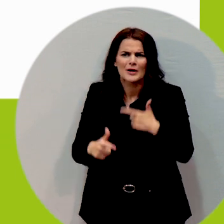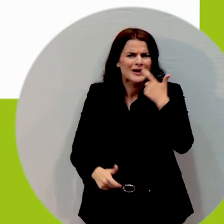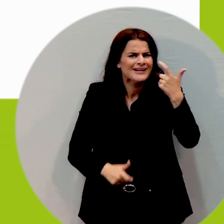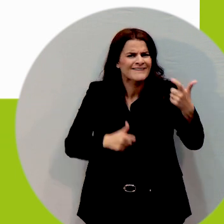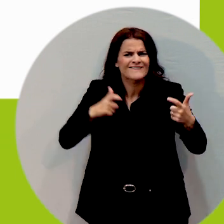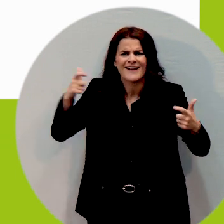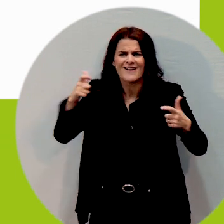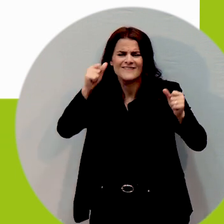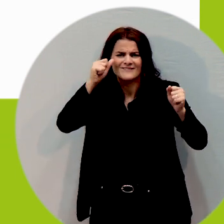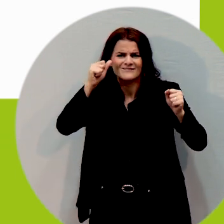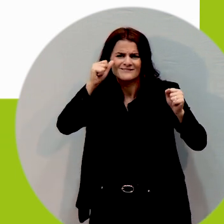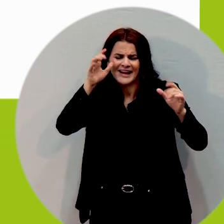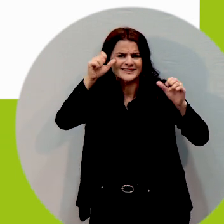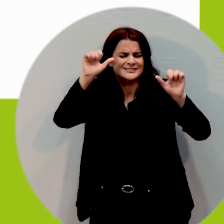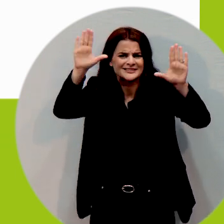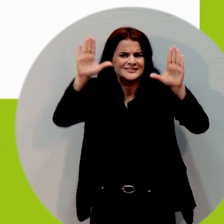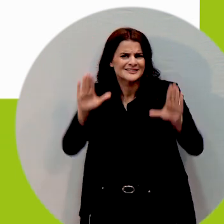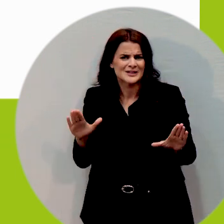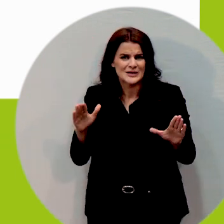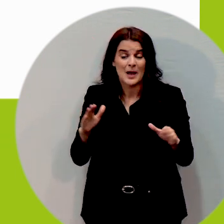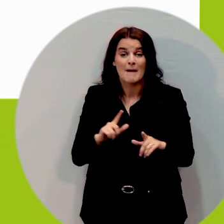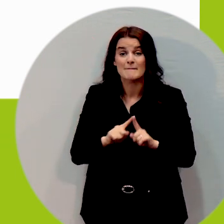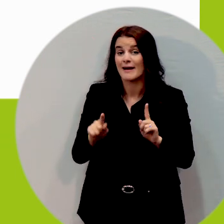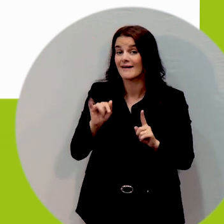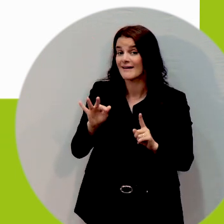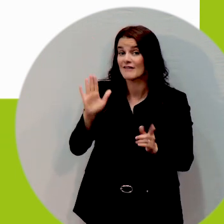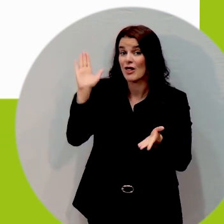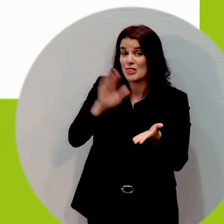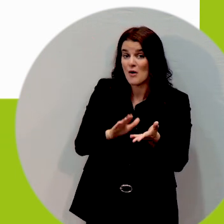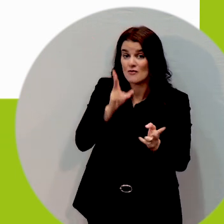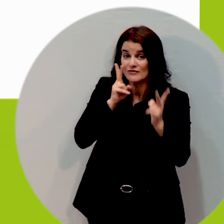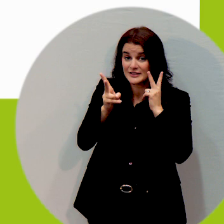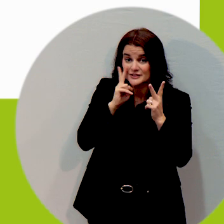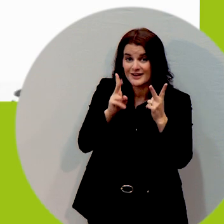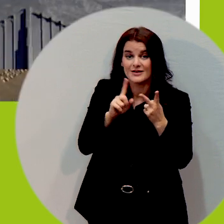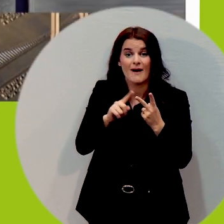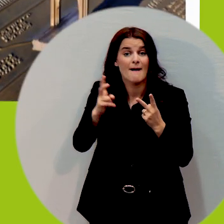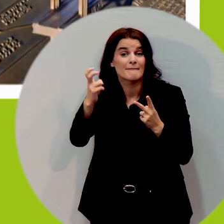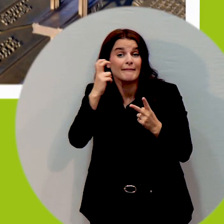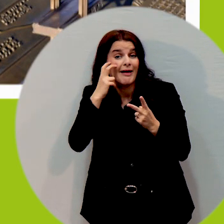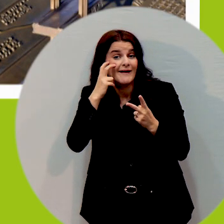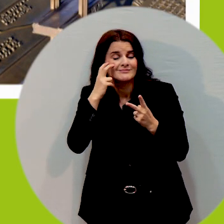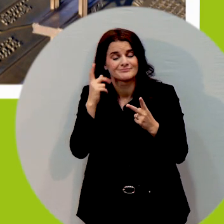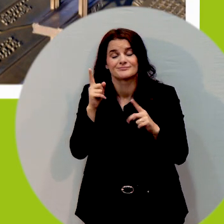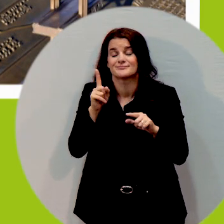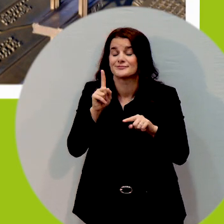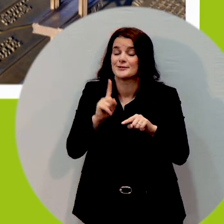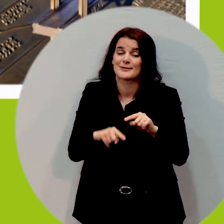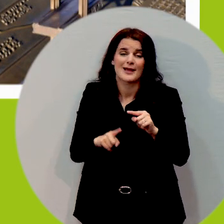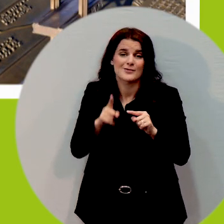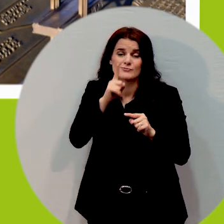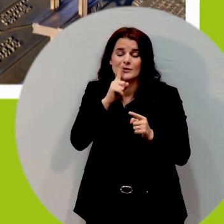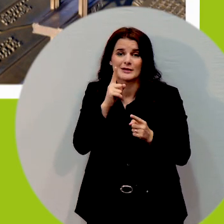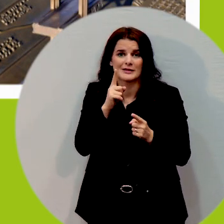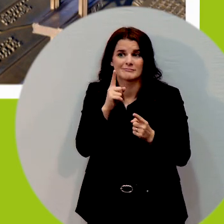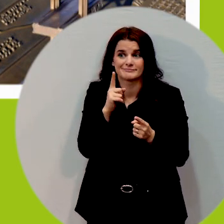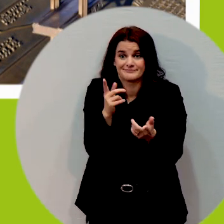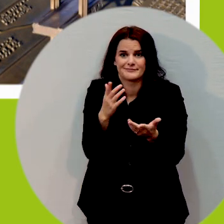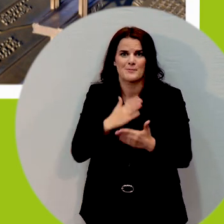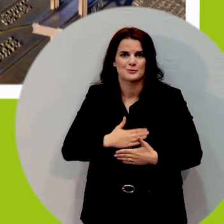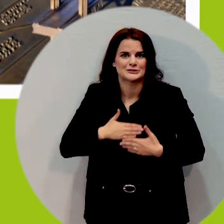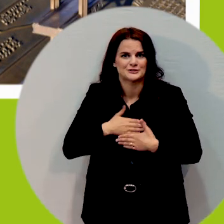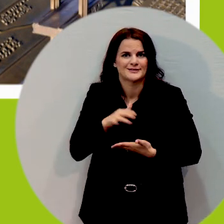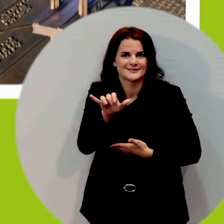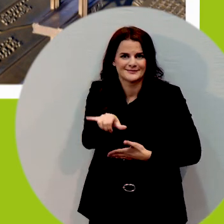you can't appreciate this so the solution let's provide it in tactile